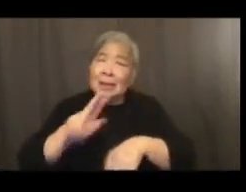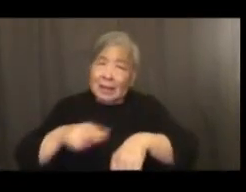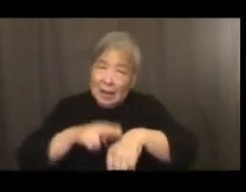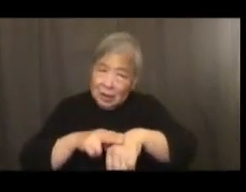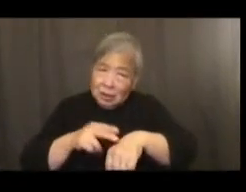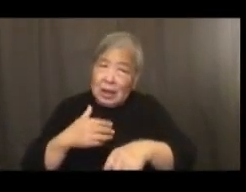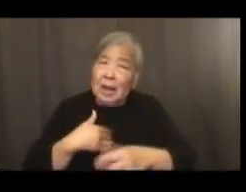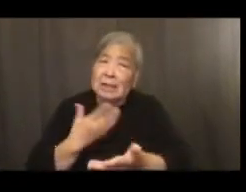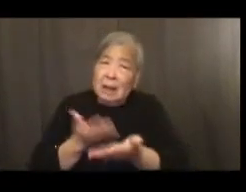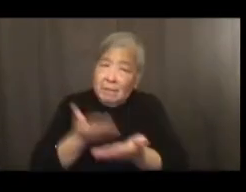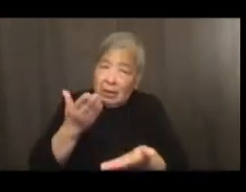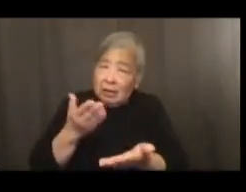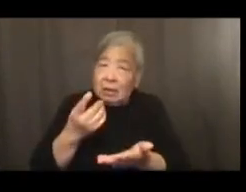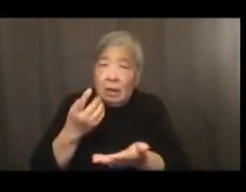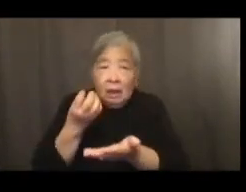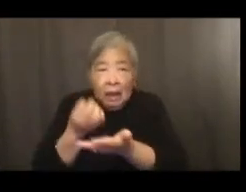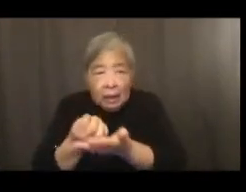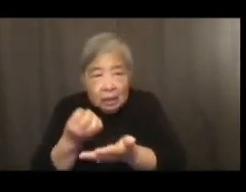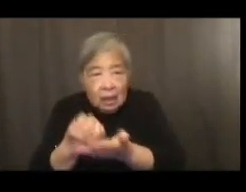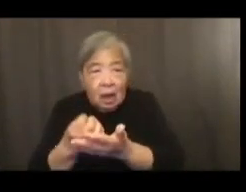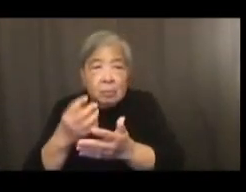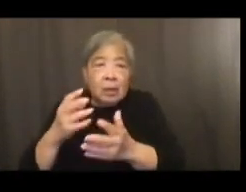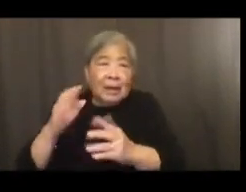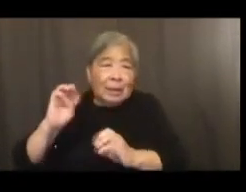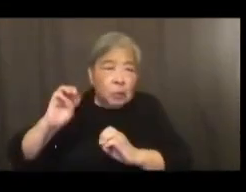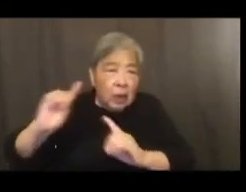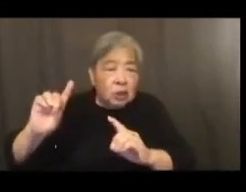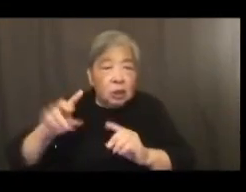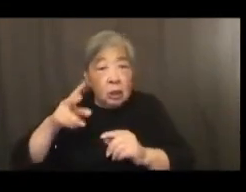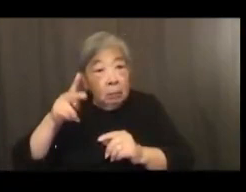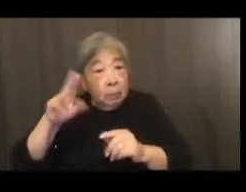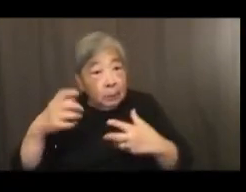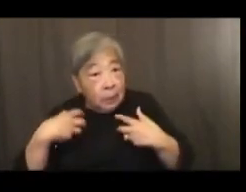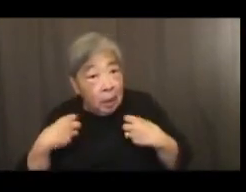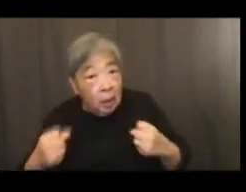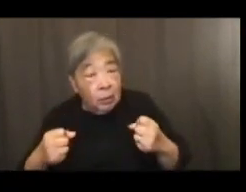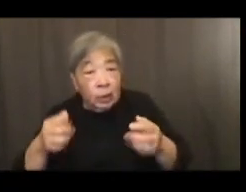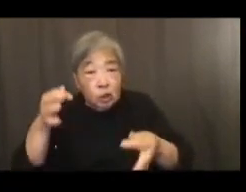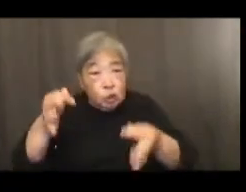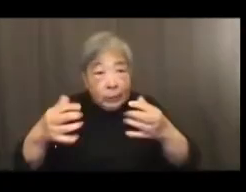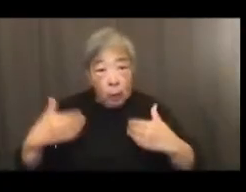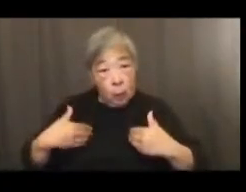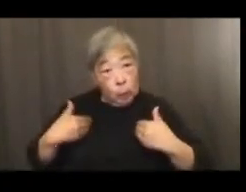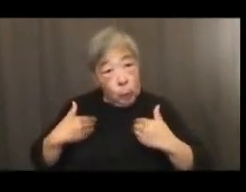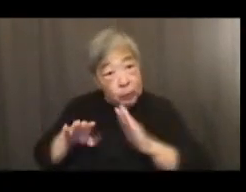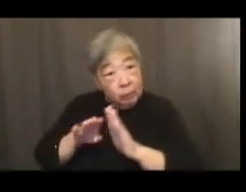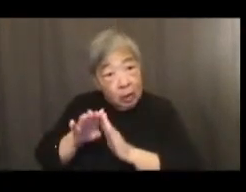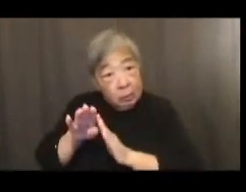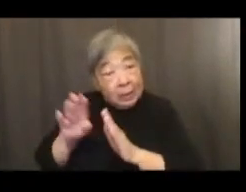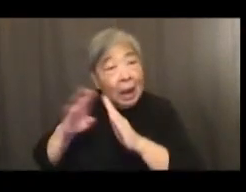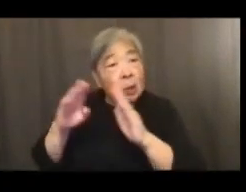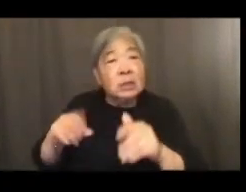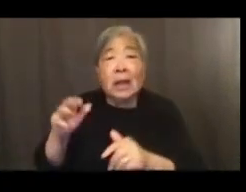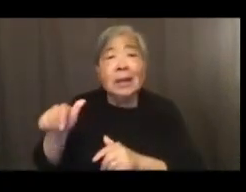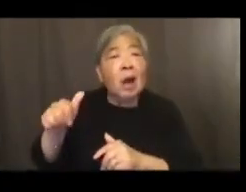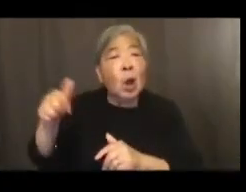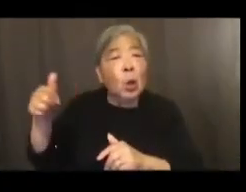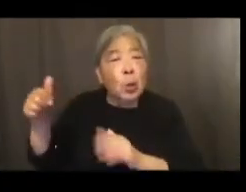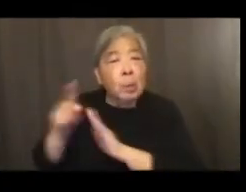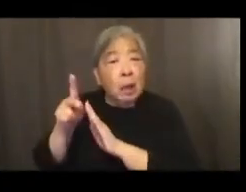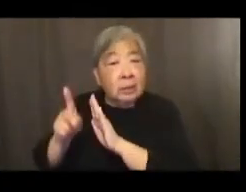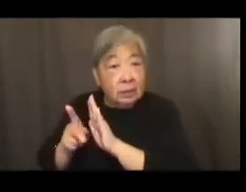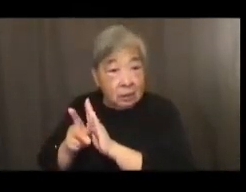economic, education, public health, justice, youth development, housing, and other policies that